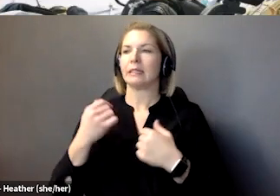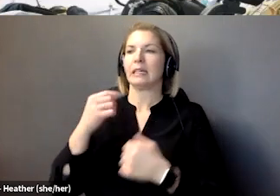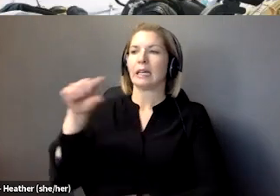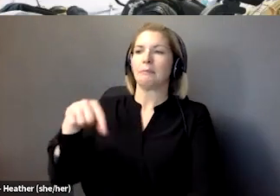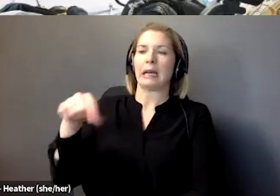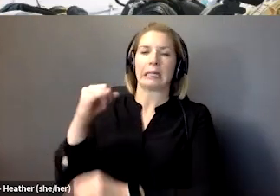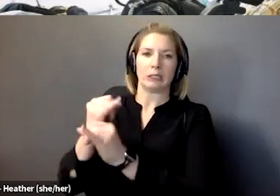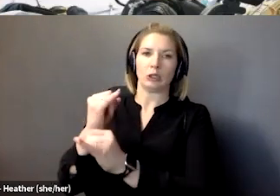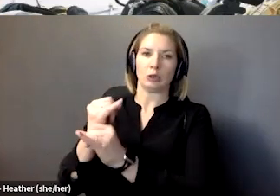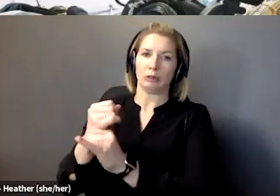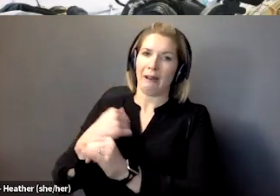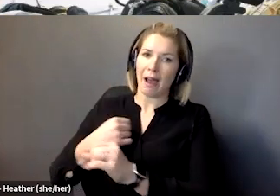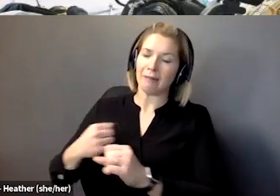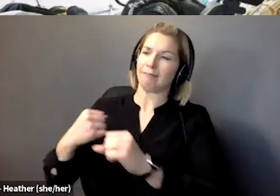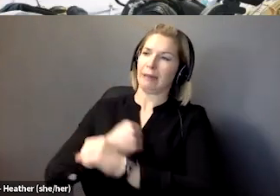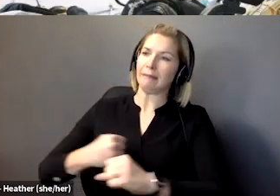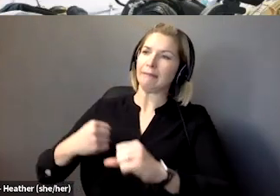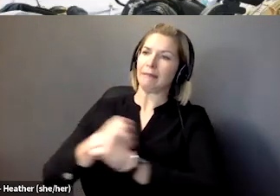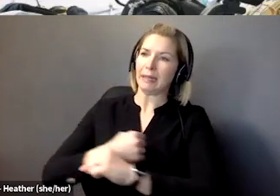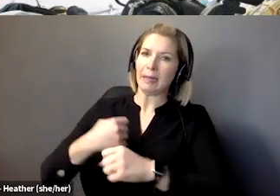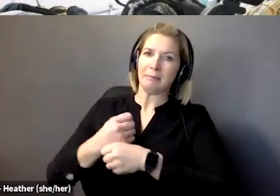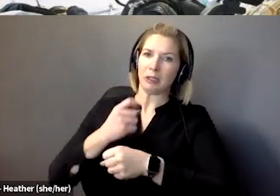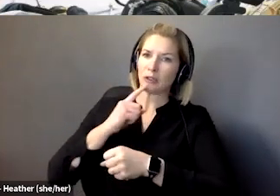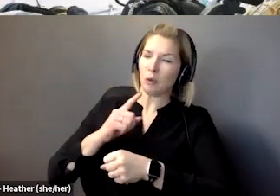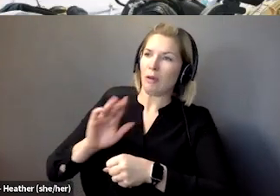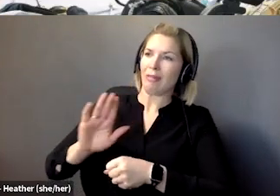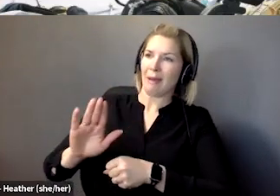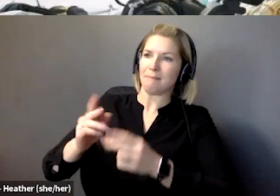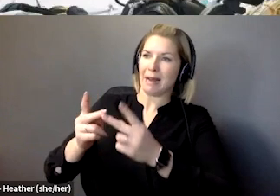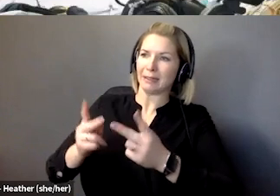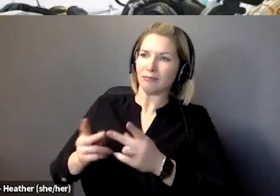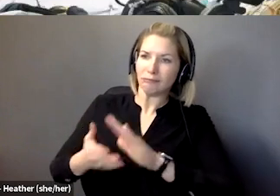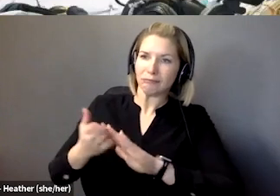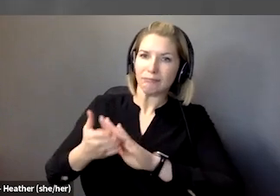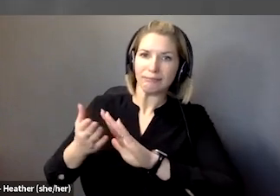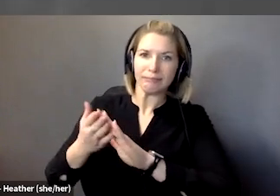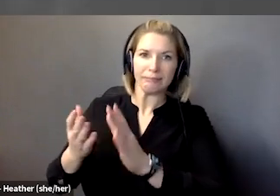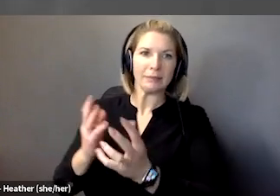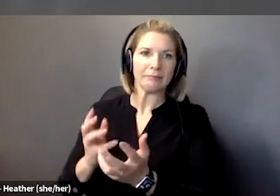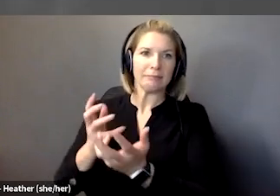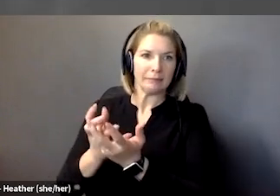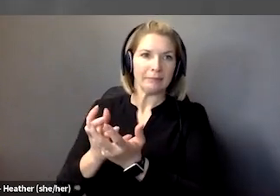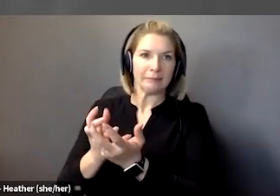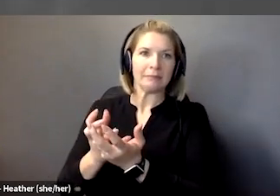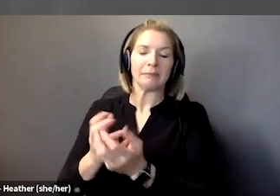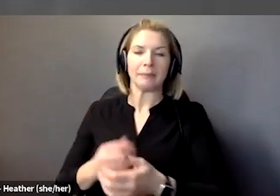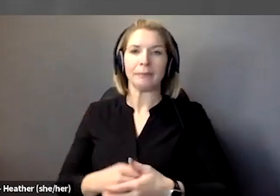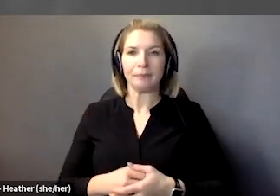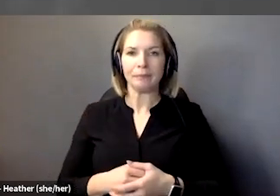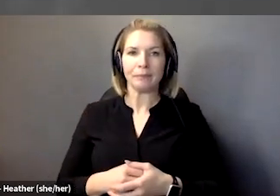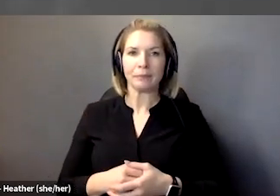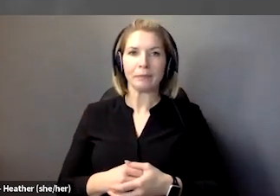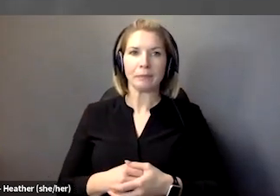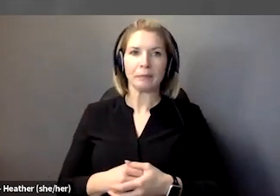fight very hard to get out of that place. And it's actually my water